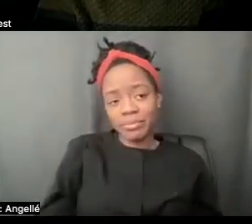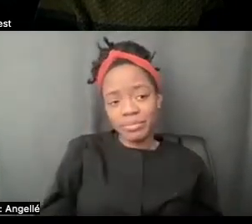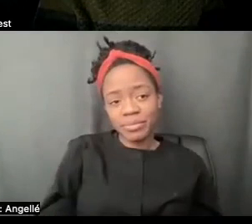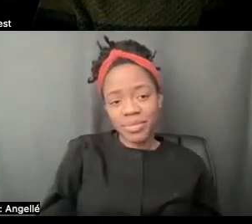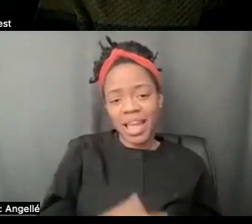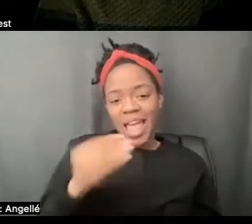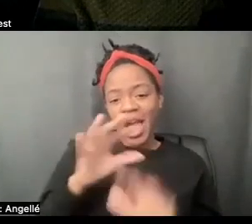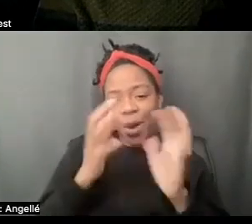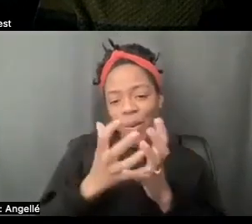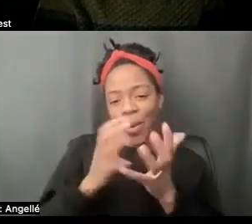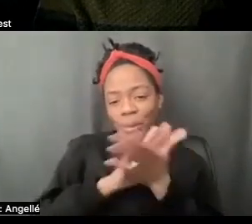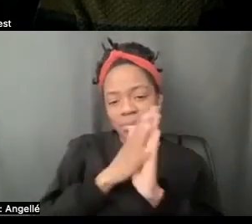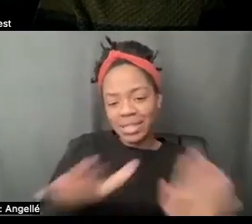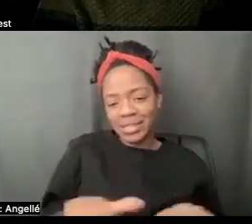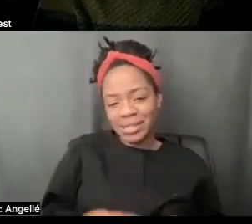peace.